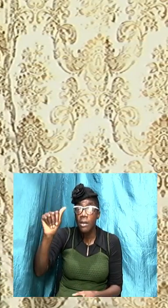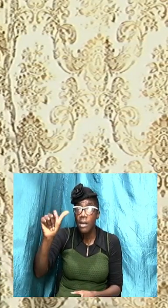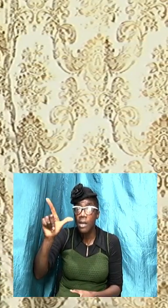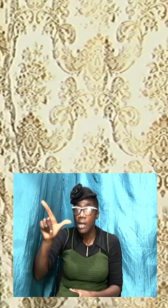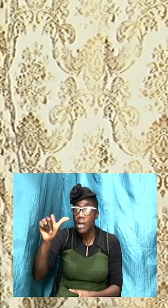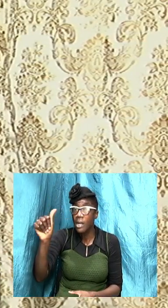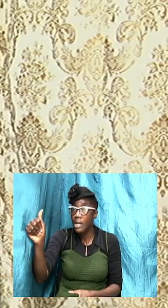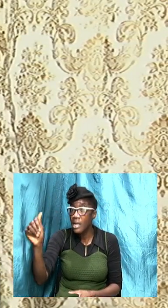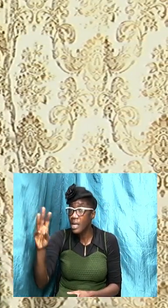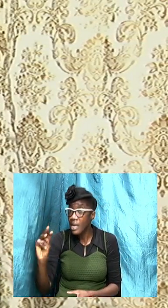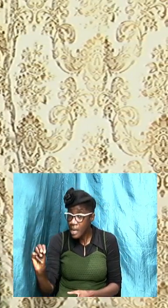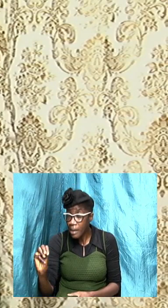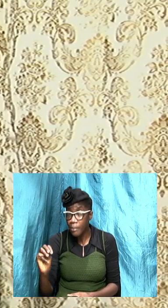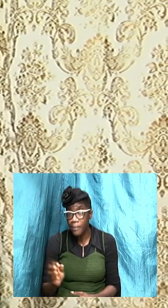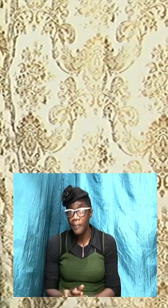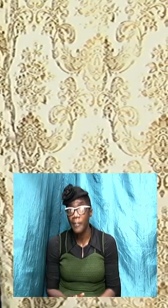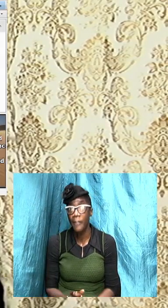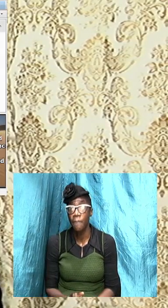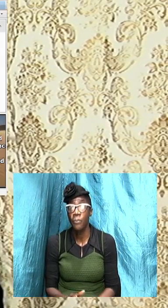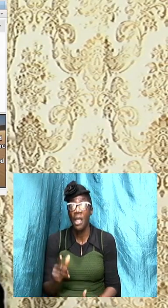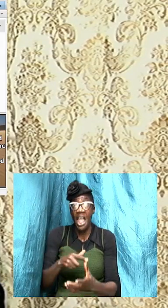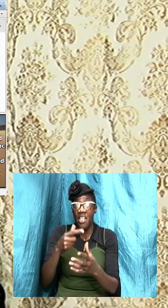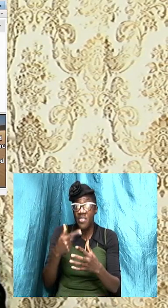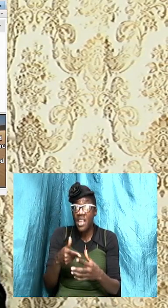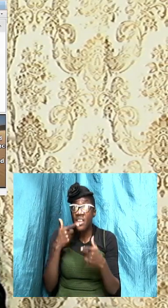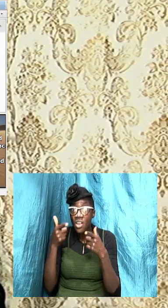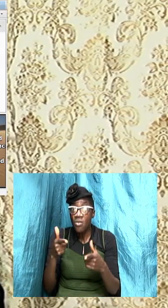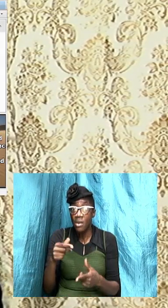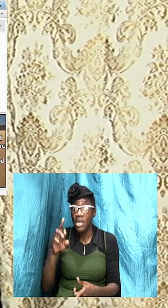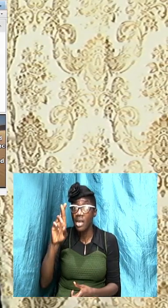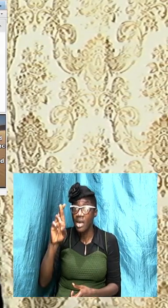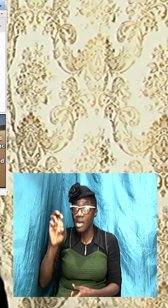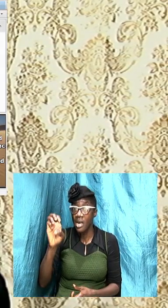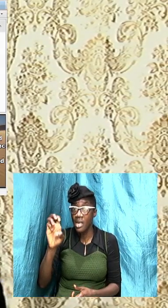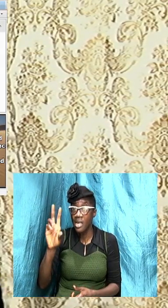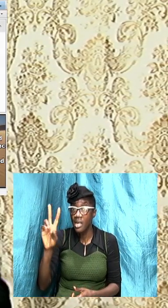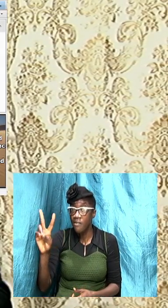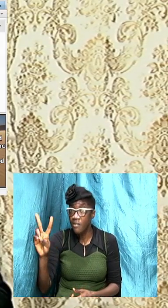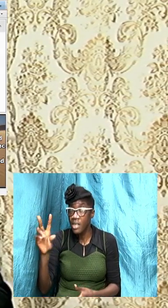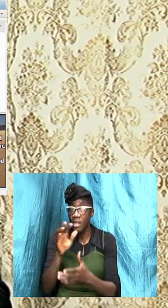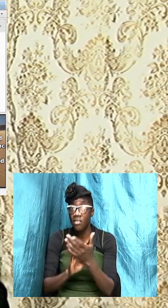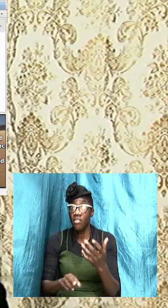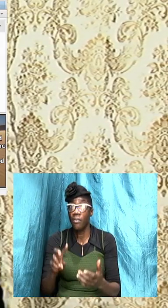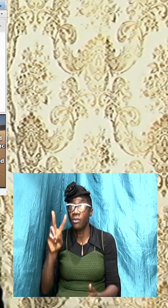and then if you look in Revelation 2